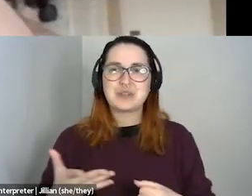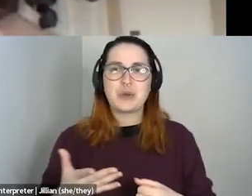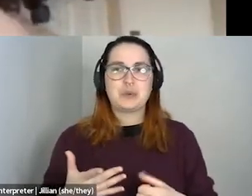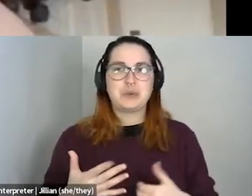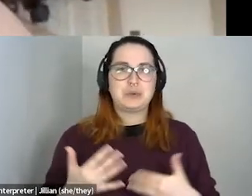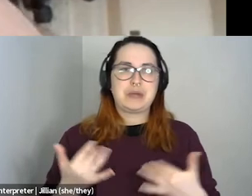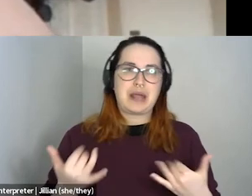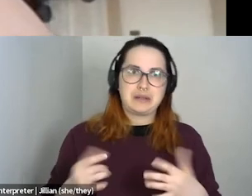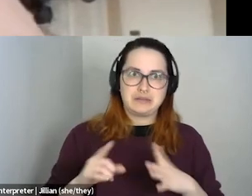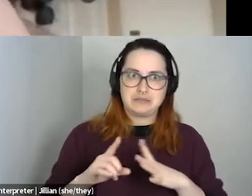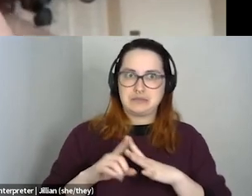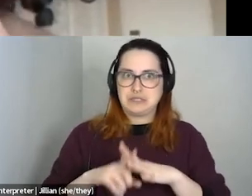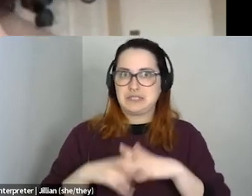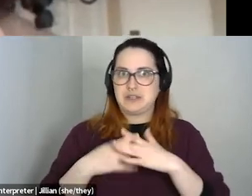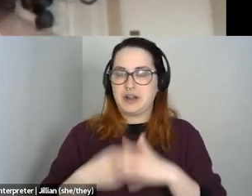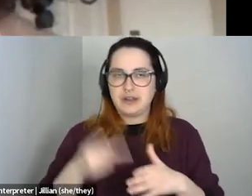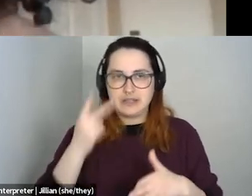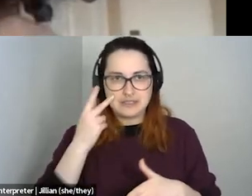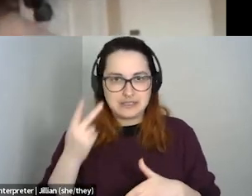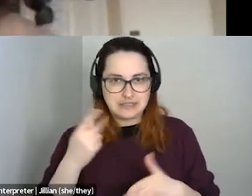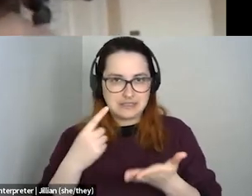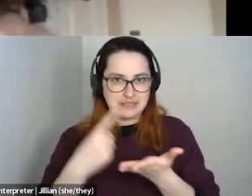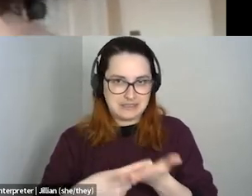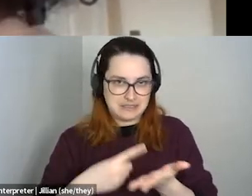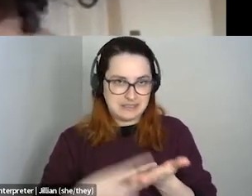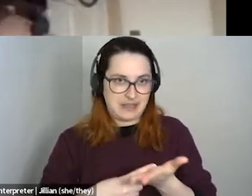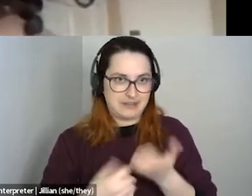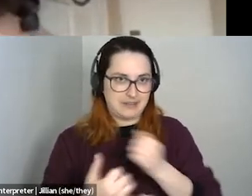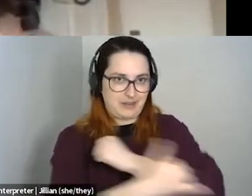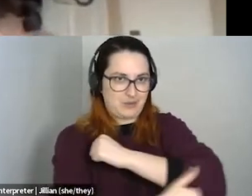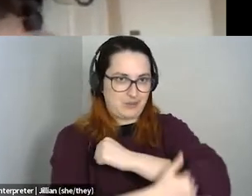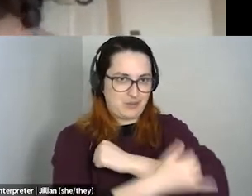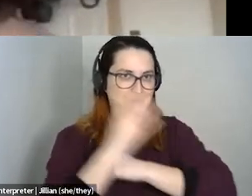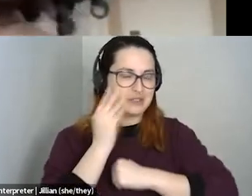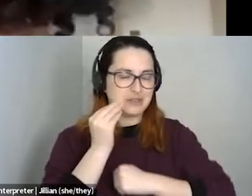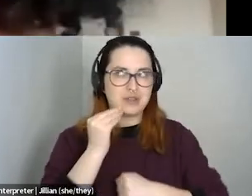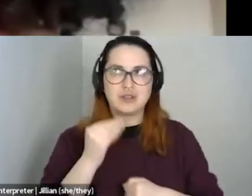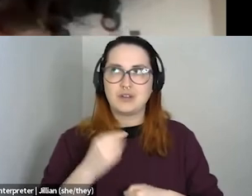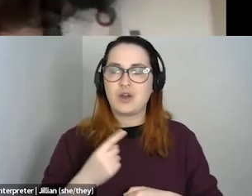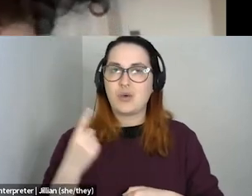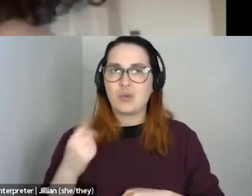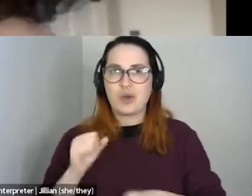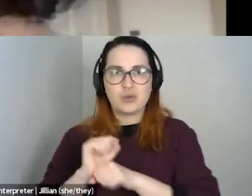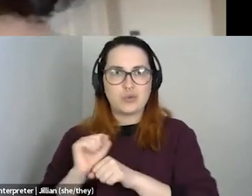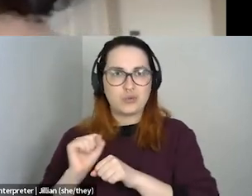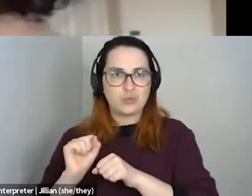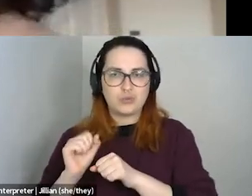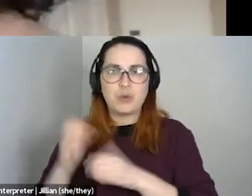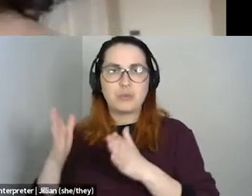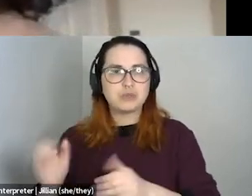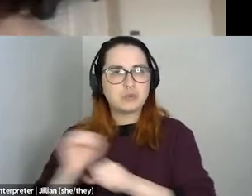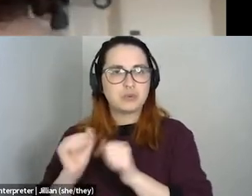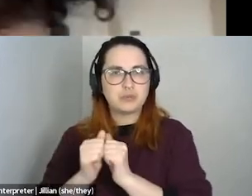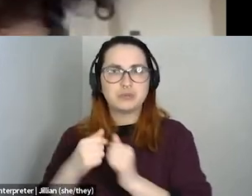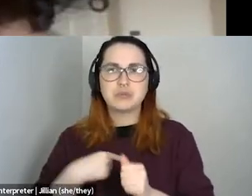like to talk about it. remember, I think one of my coworkers is very interested in like, uh, rebuilding queer, um,